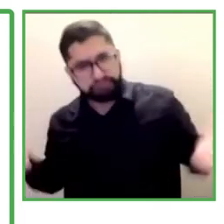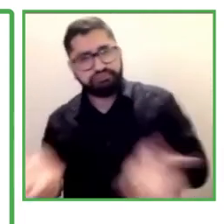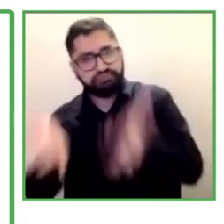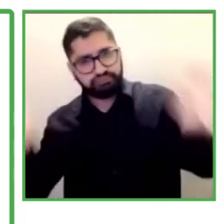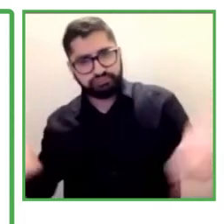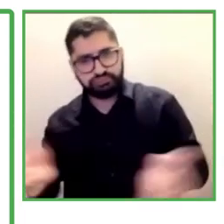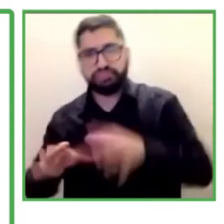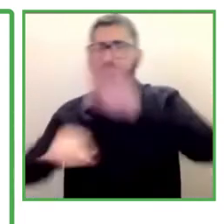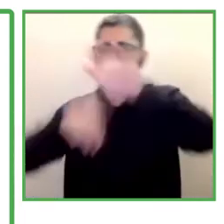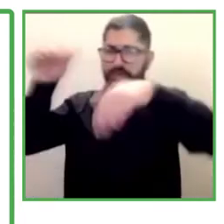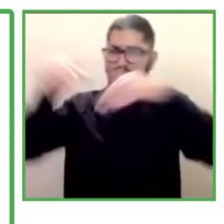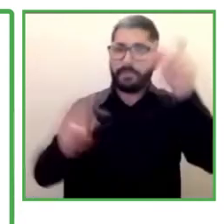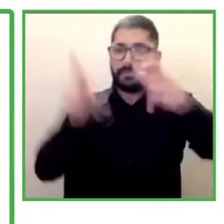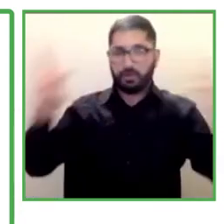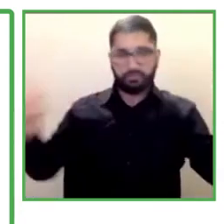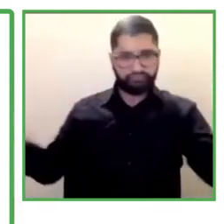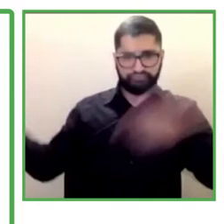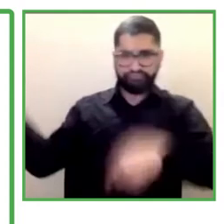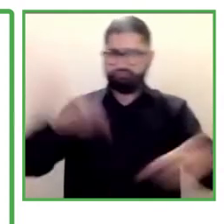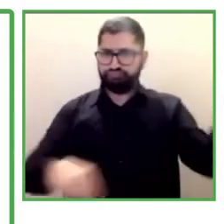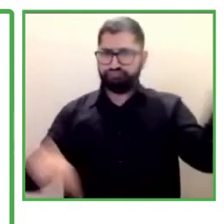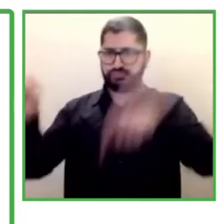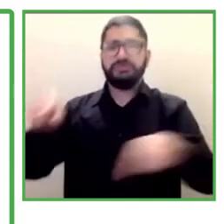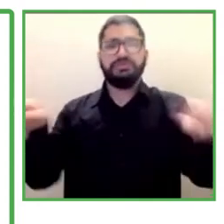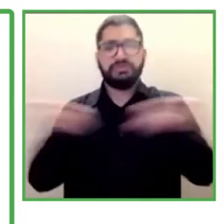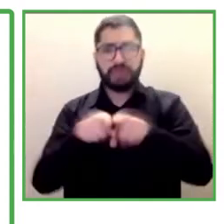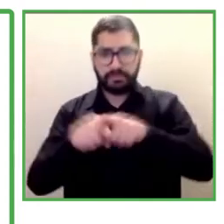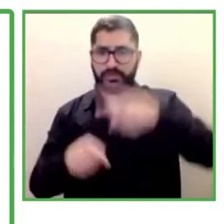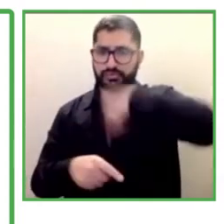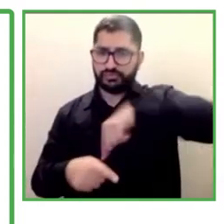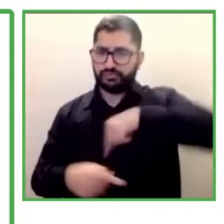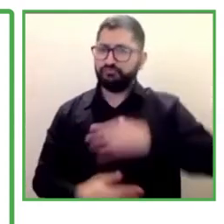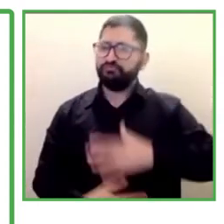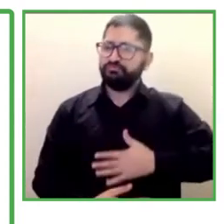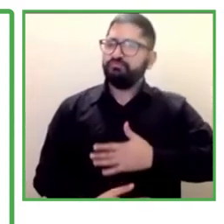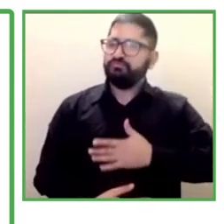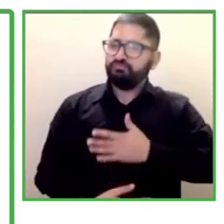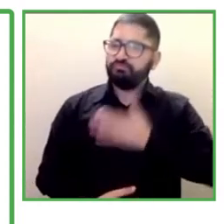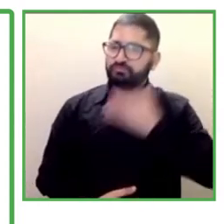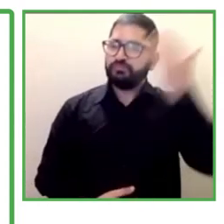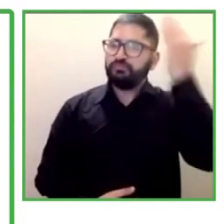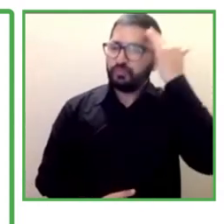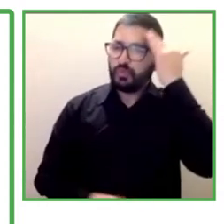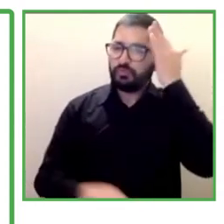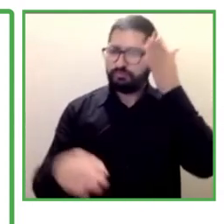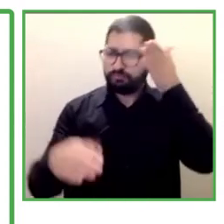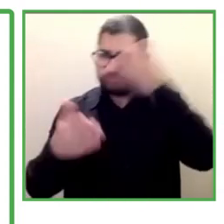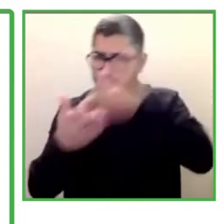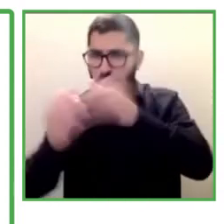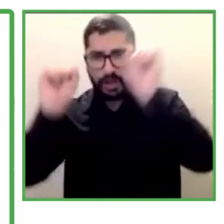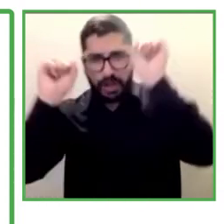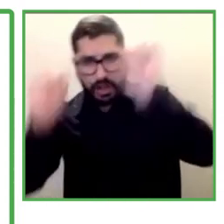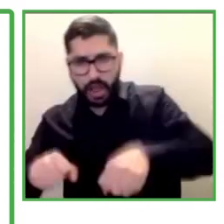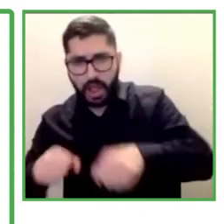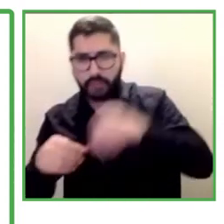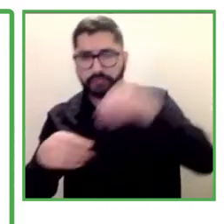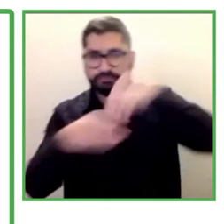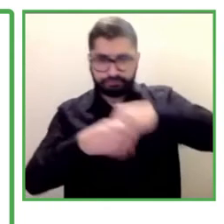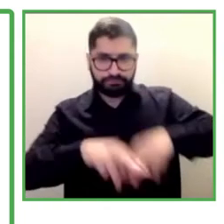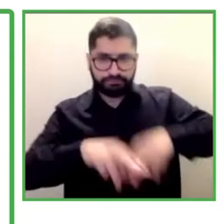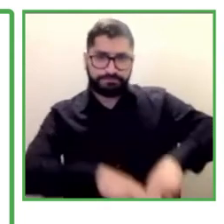And our wish is that we can have a larger